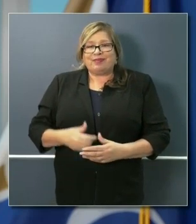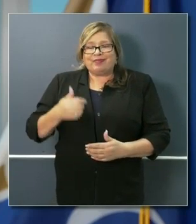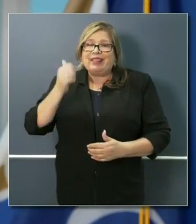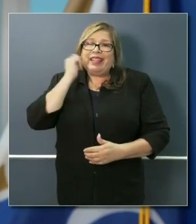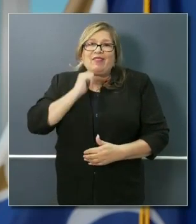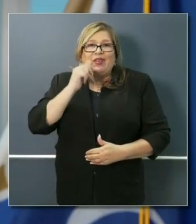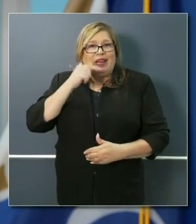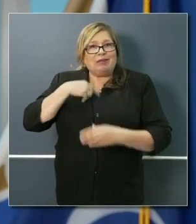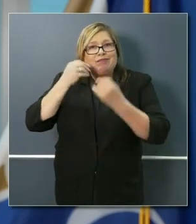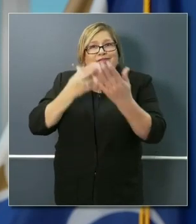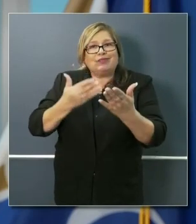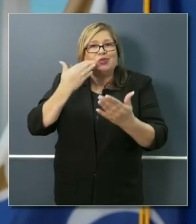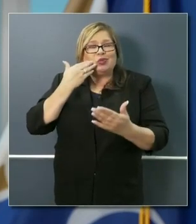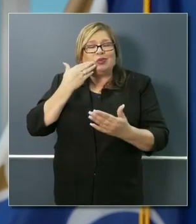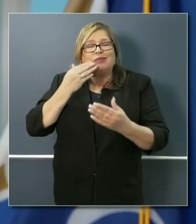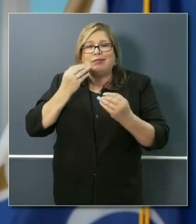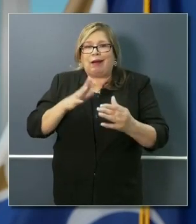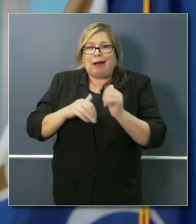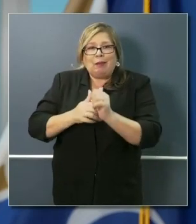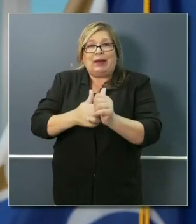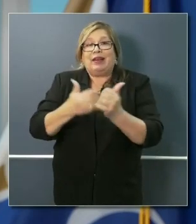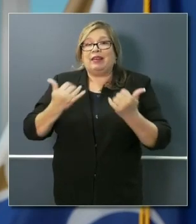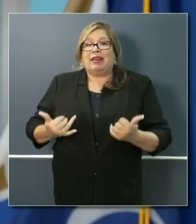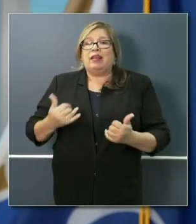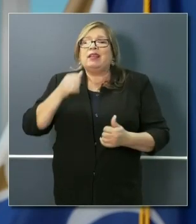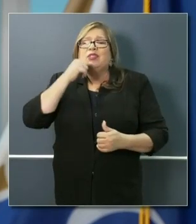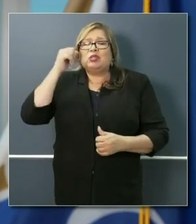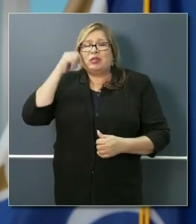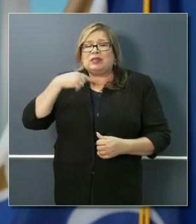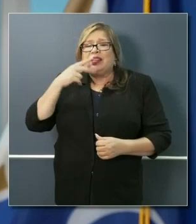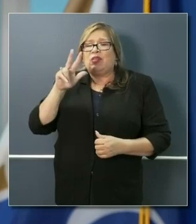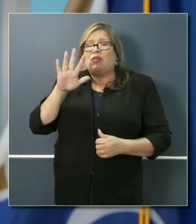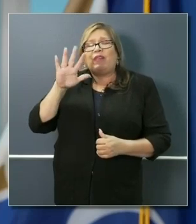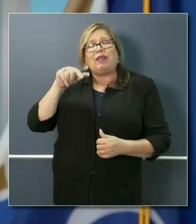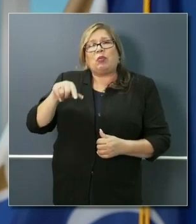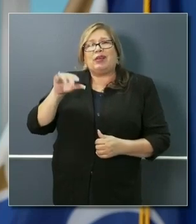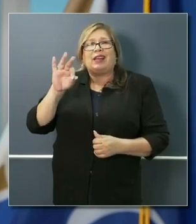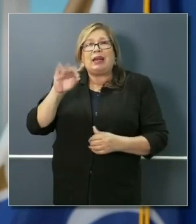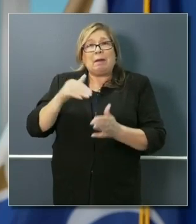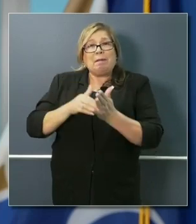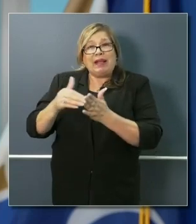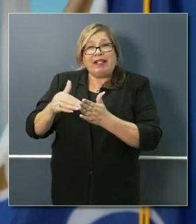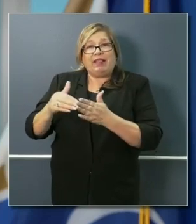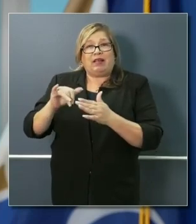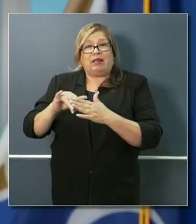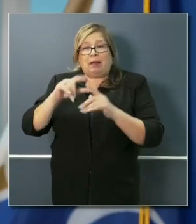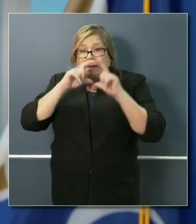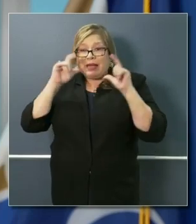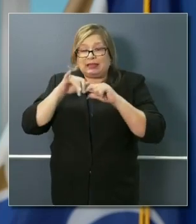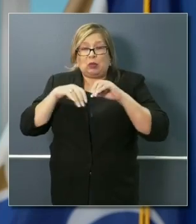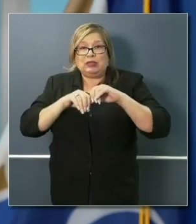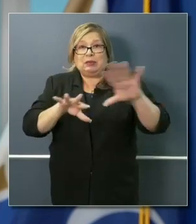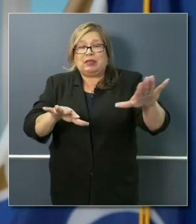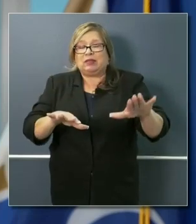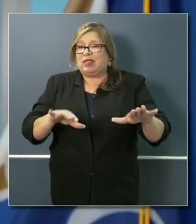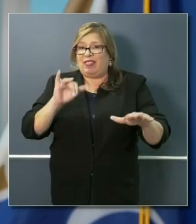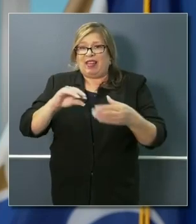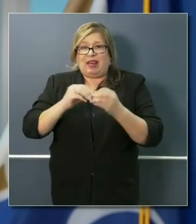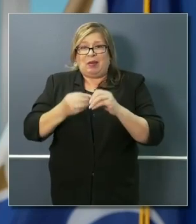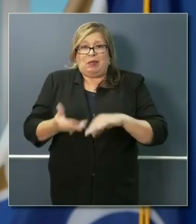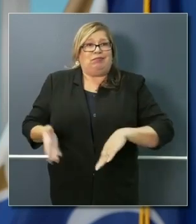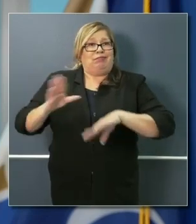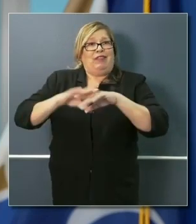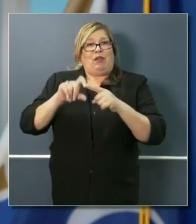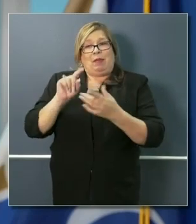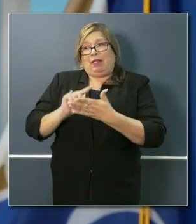number of 35.9 million N95 masks we've distributed. That number has changed substantially from even a week ago